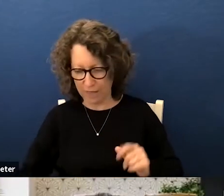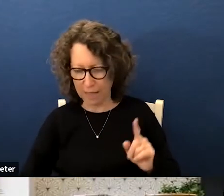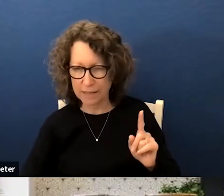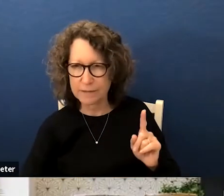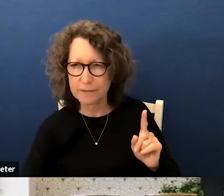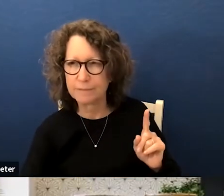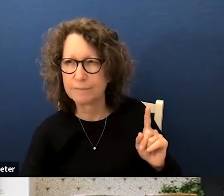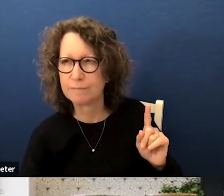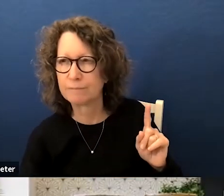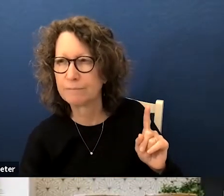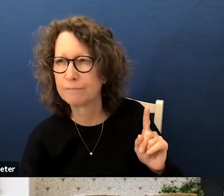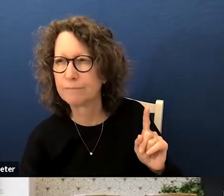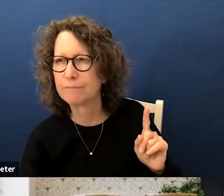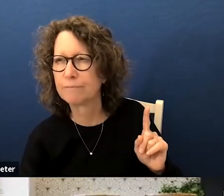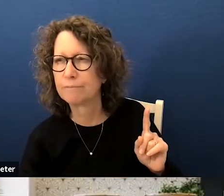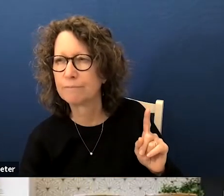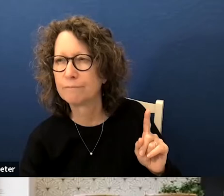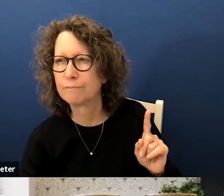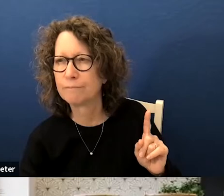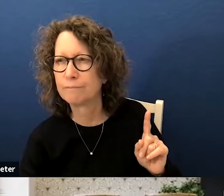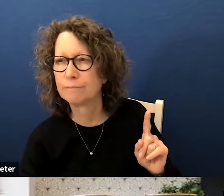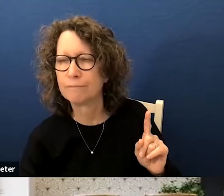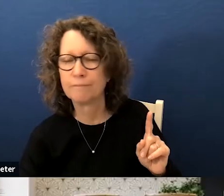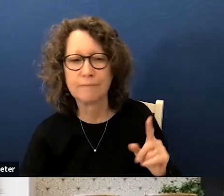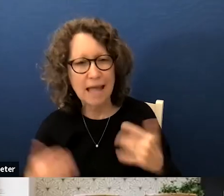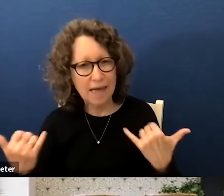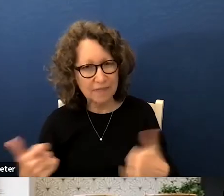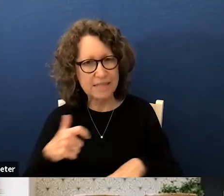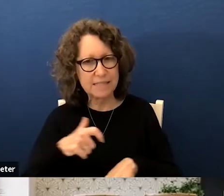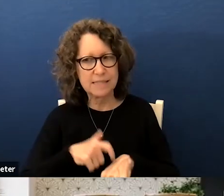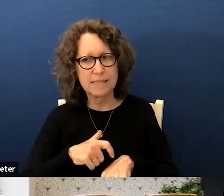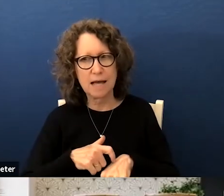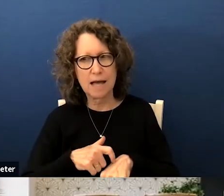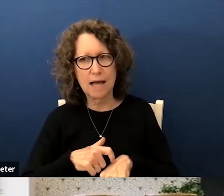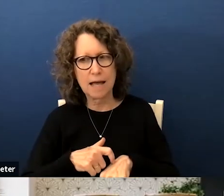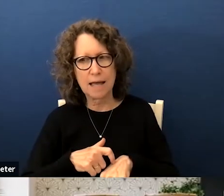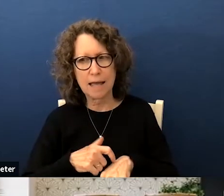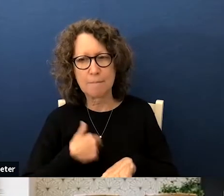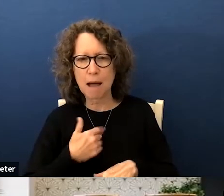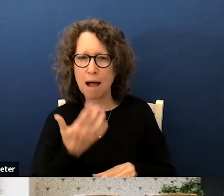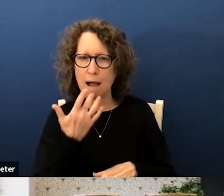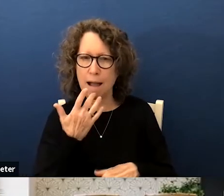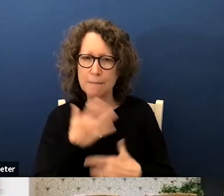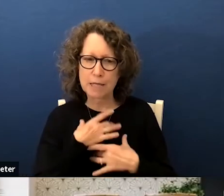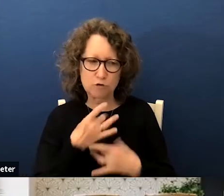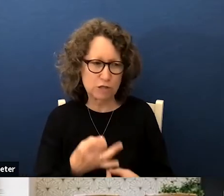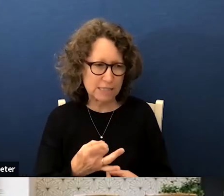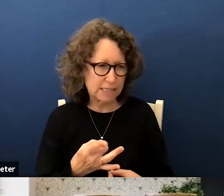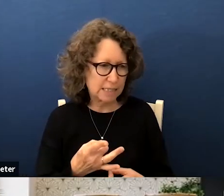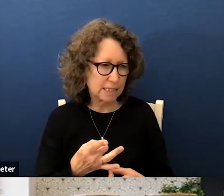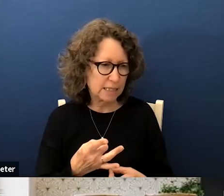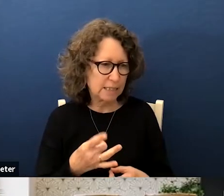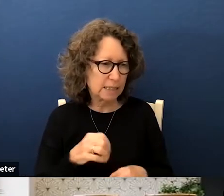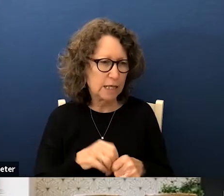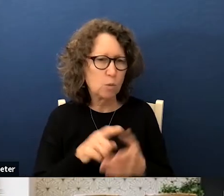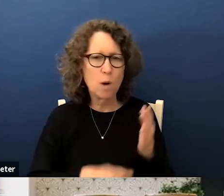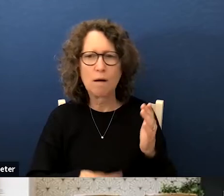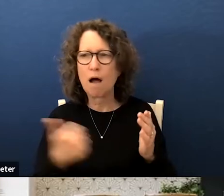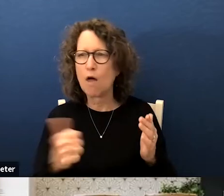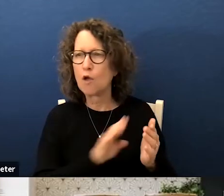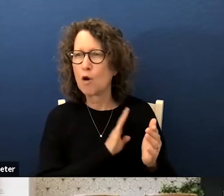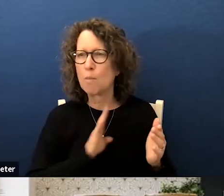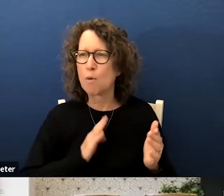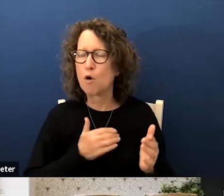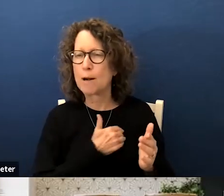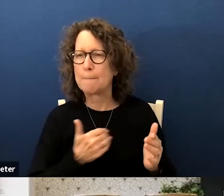at this point i would be i think i'm you know primarily interested in in what other board members